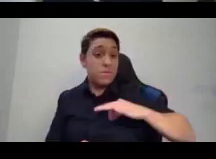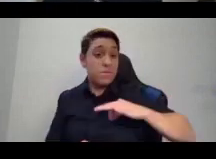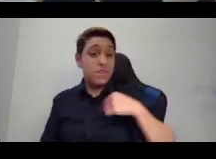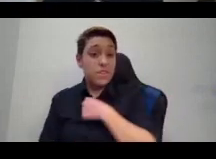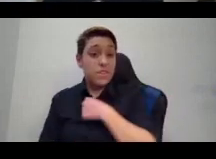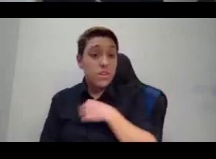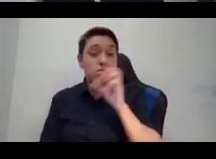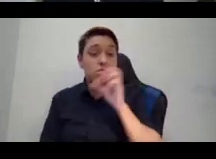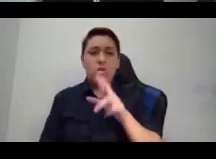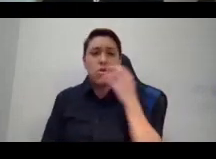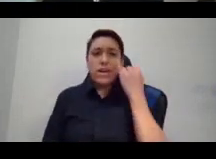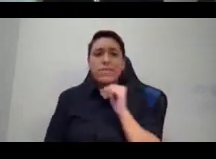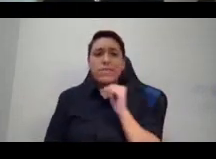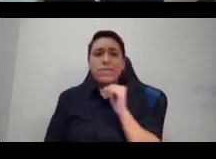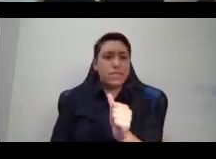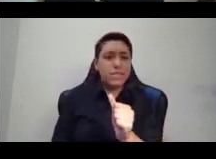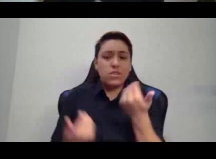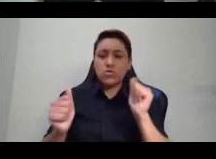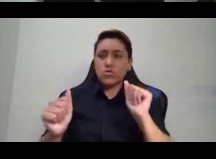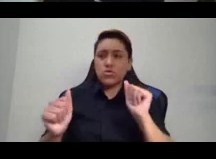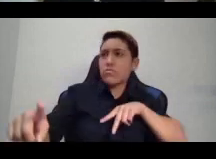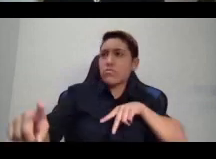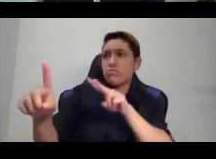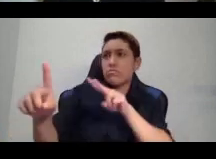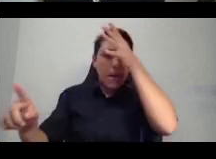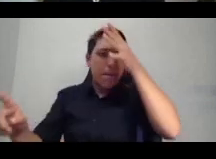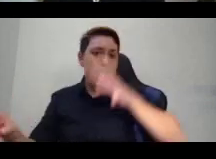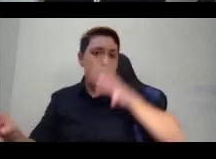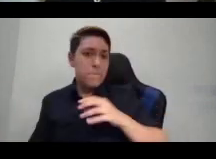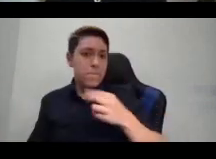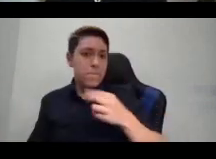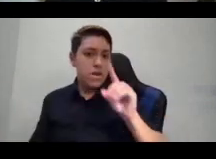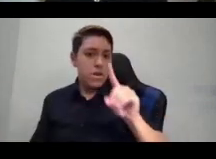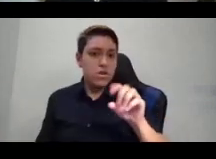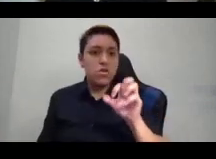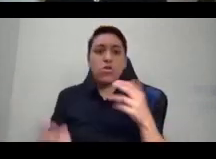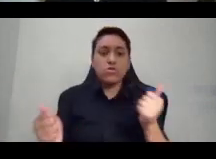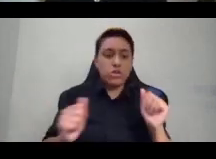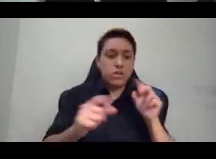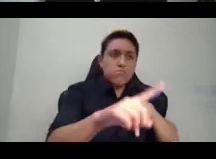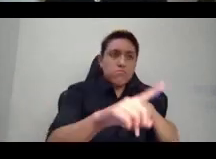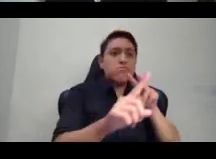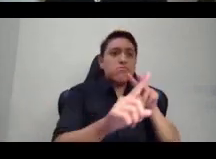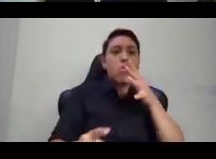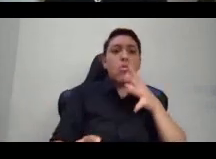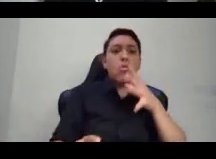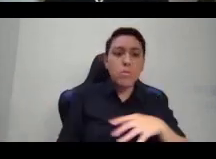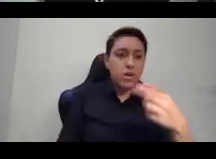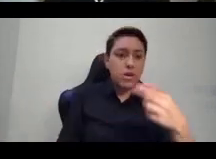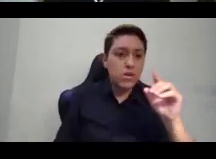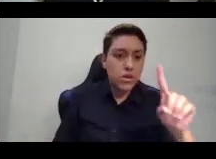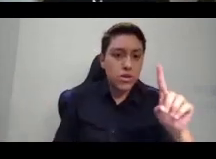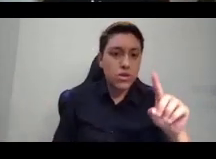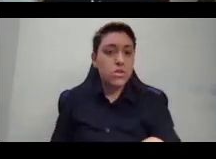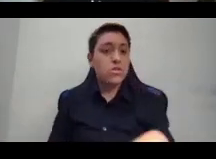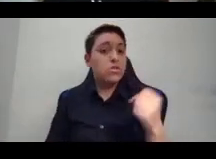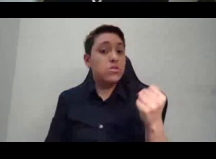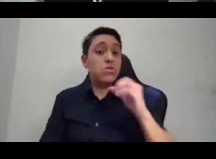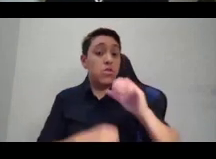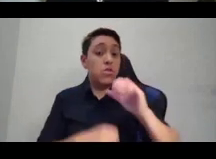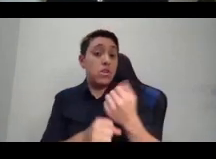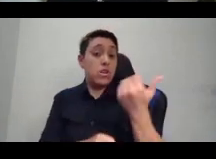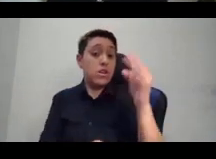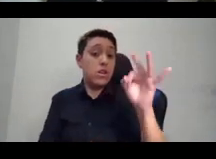or trying to aspire to womanhood? And so in 1969, she wrote that we actually might need to submerge